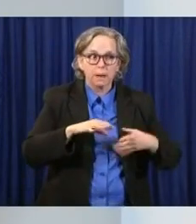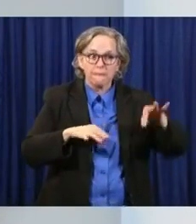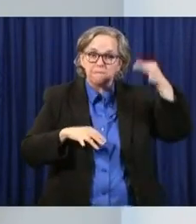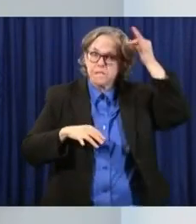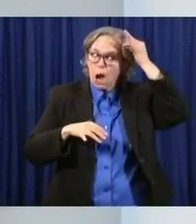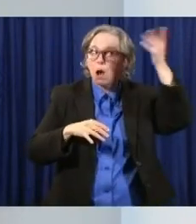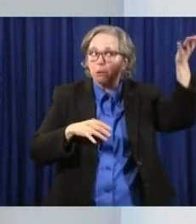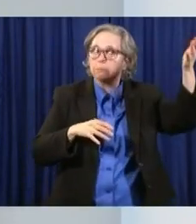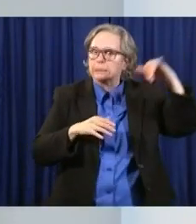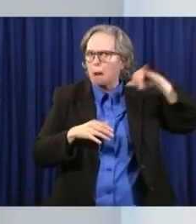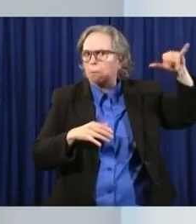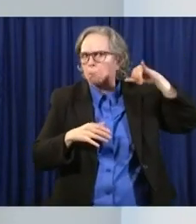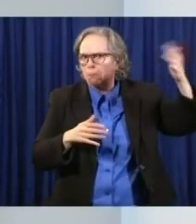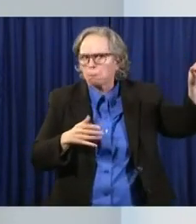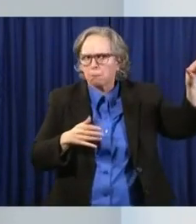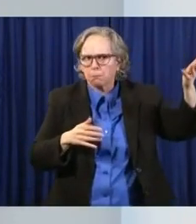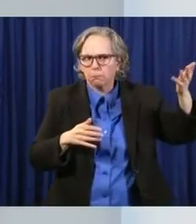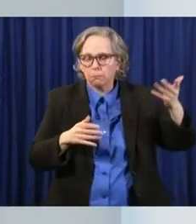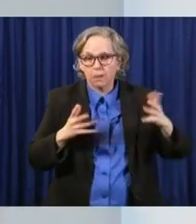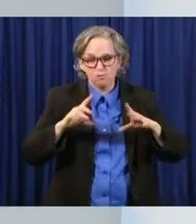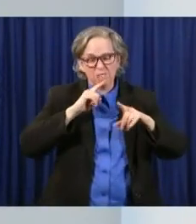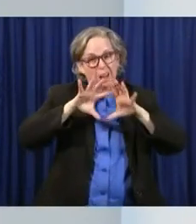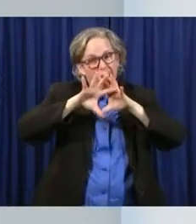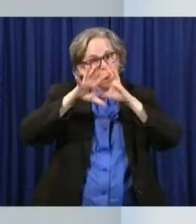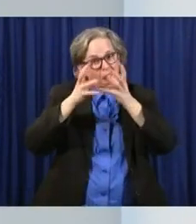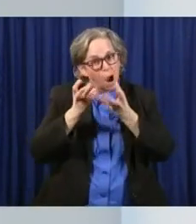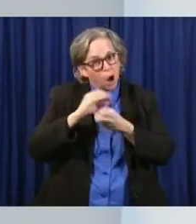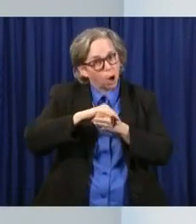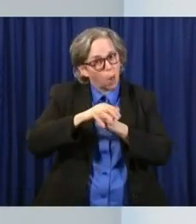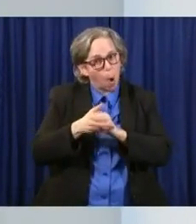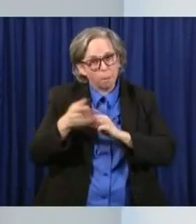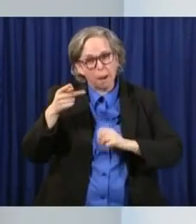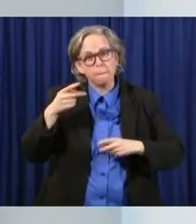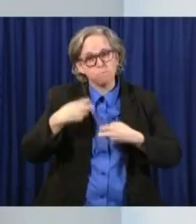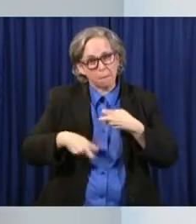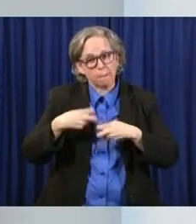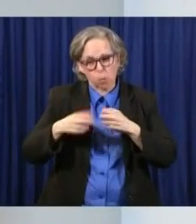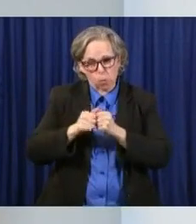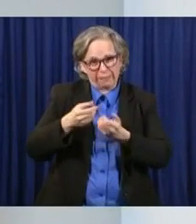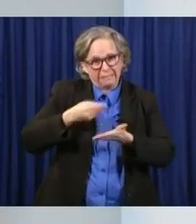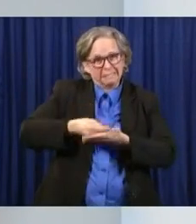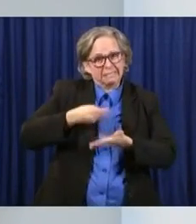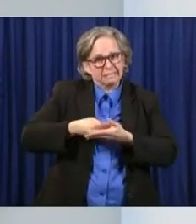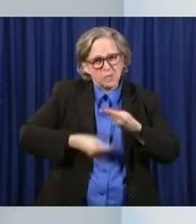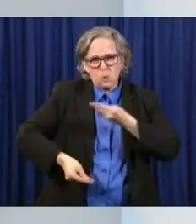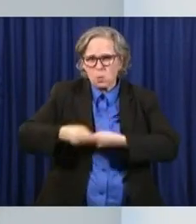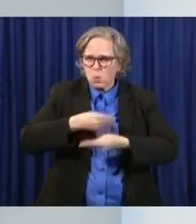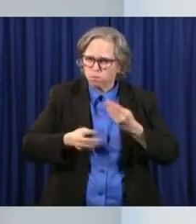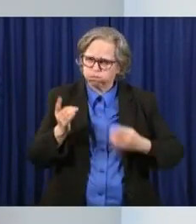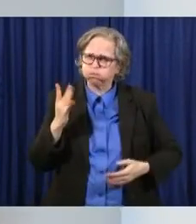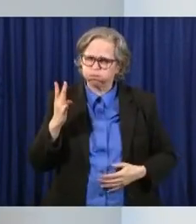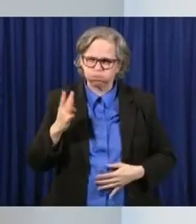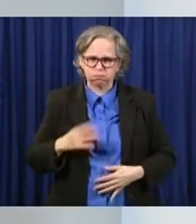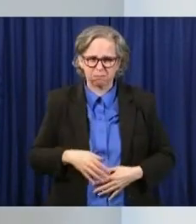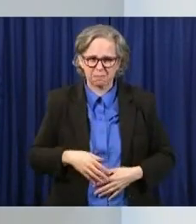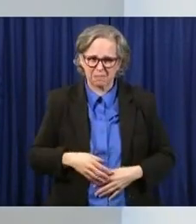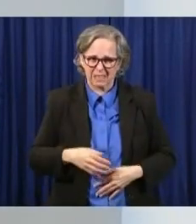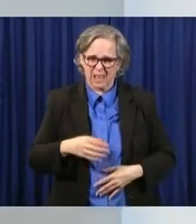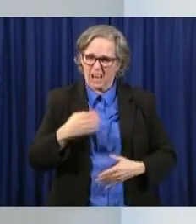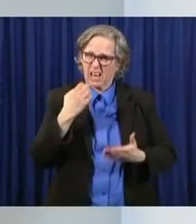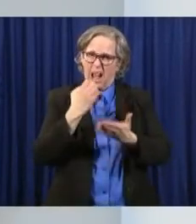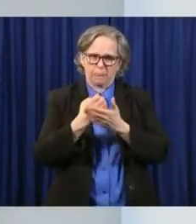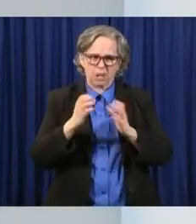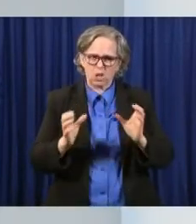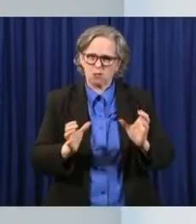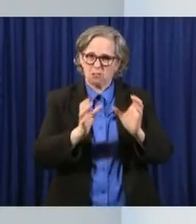It's a global issue. It's not, this is an economic crisis that's not unique to Ohio. And